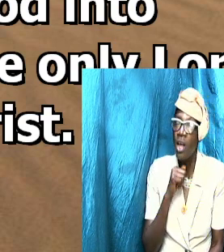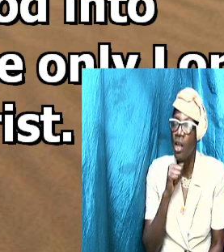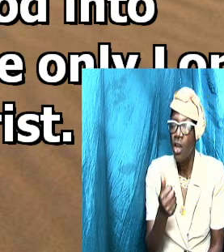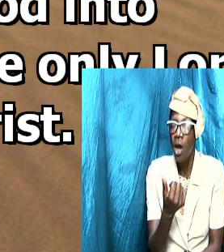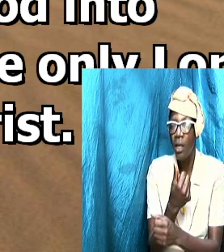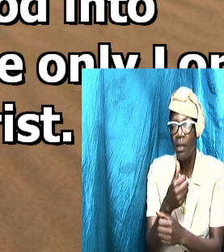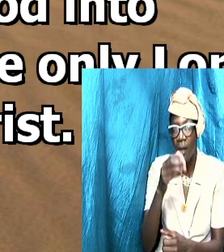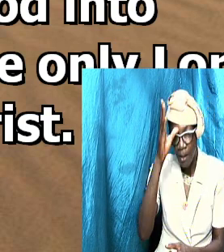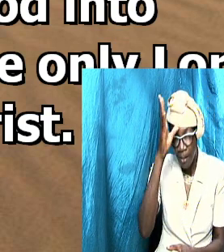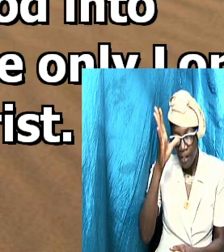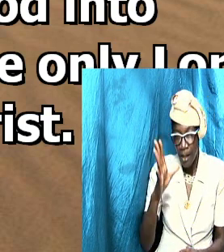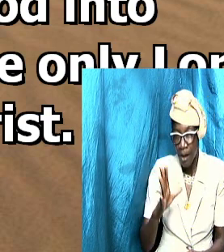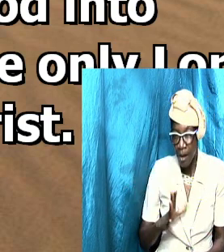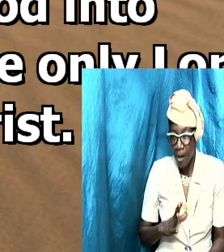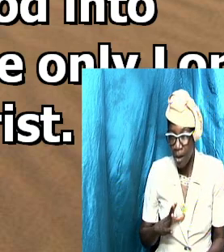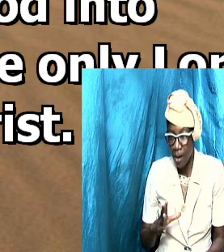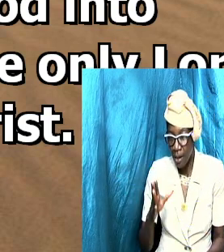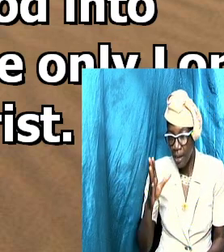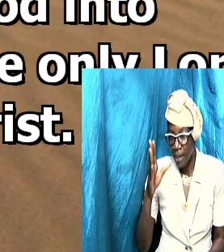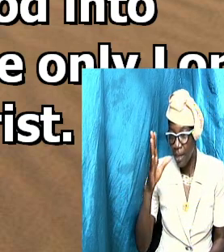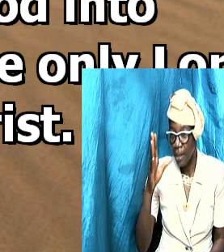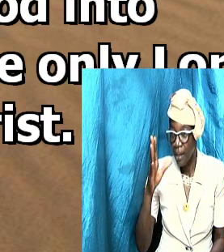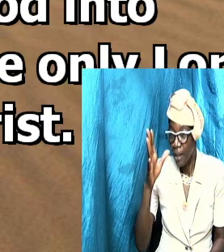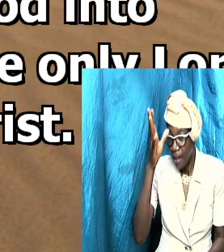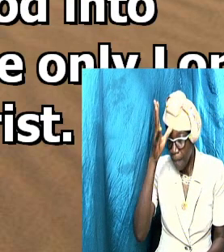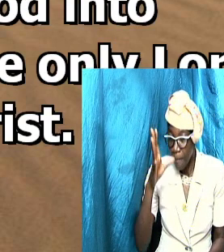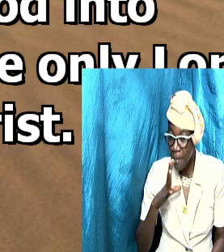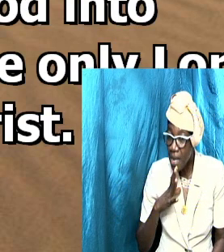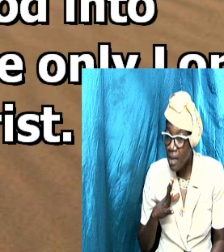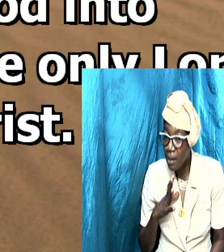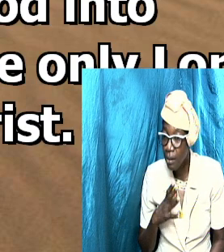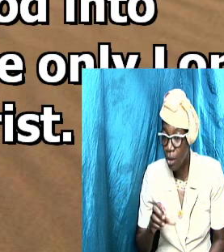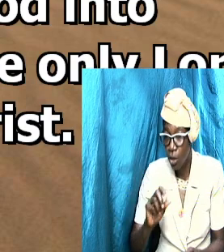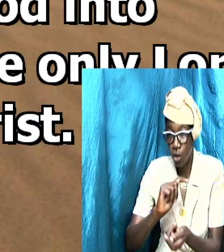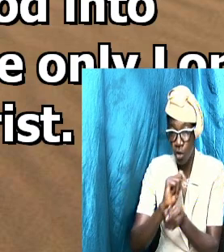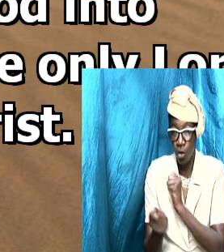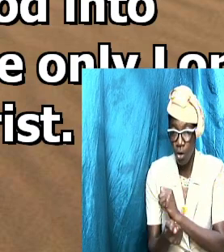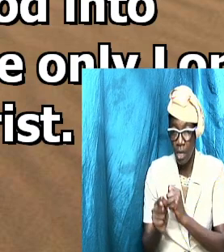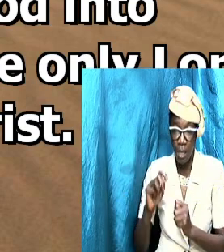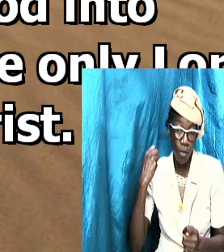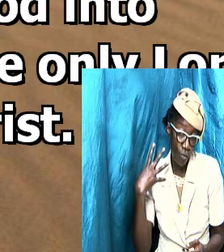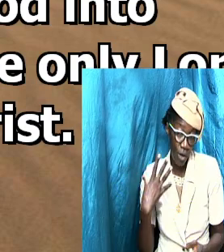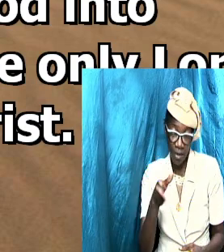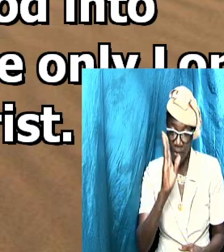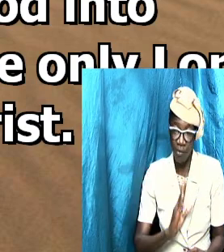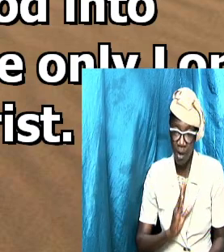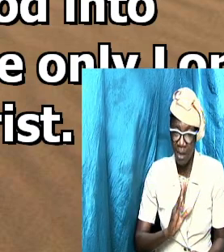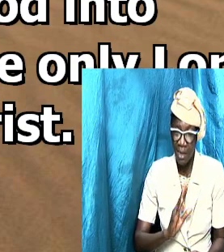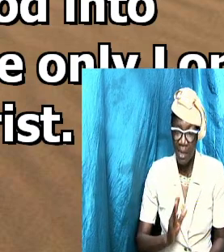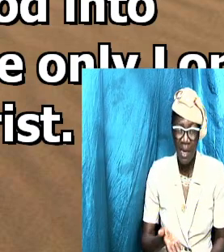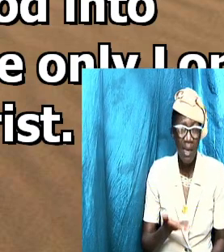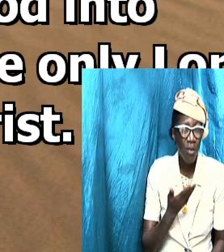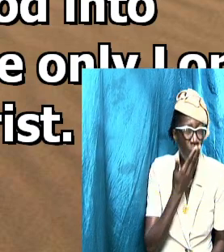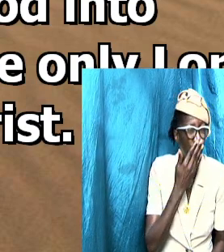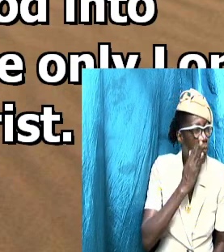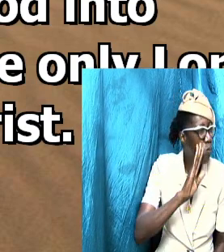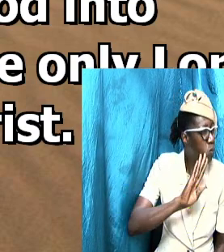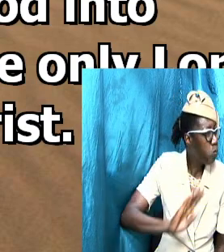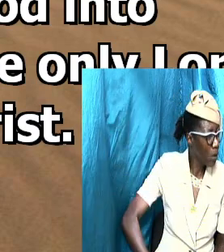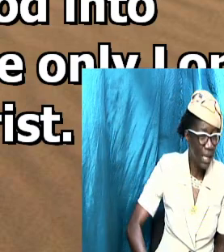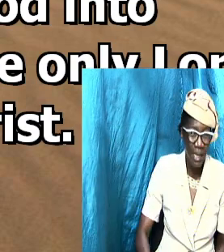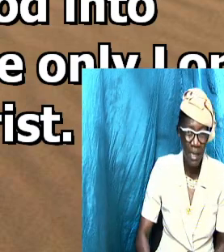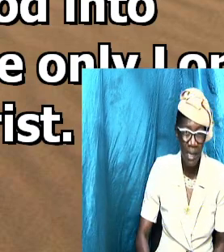turning the grace of our God into lasciviousness and denying